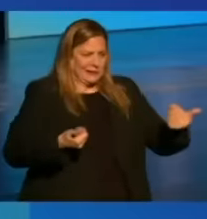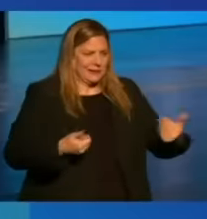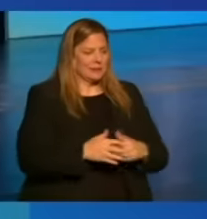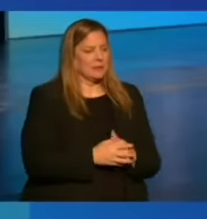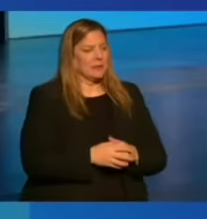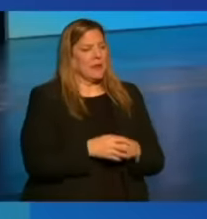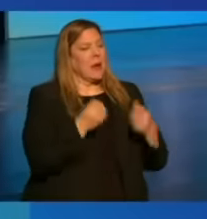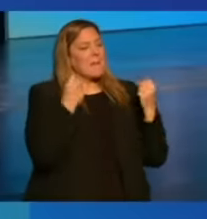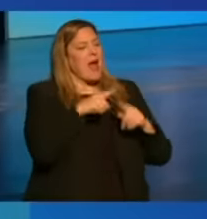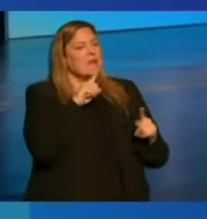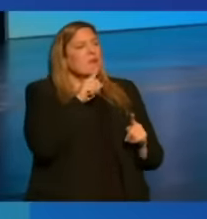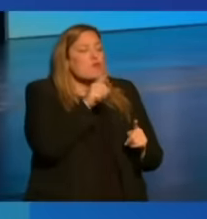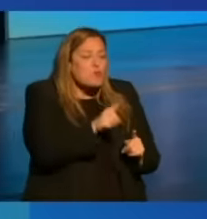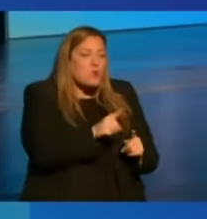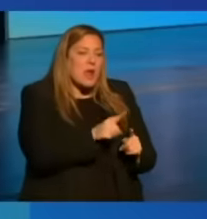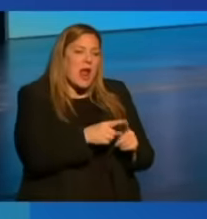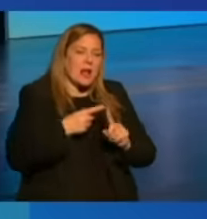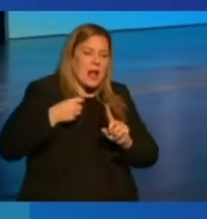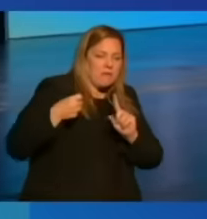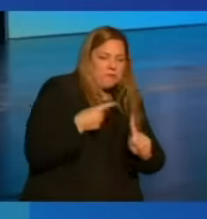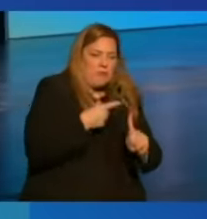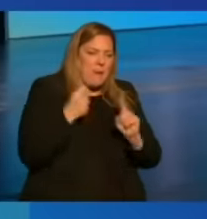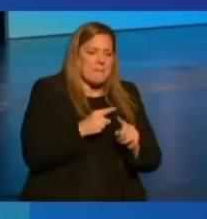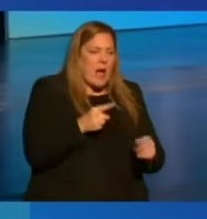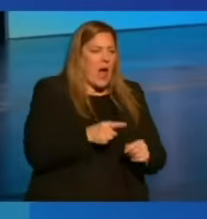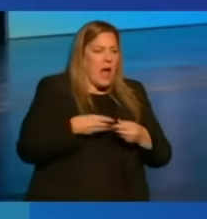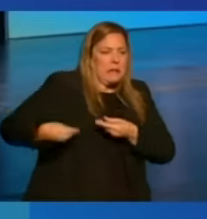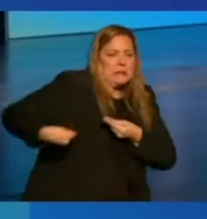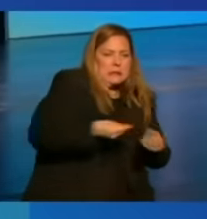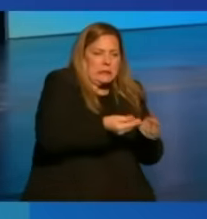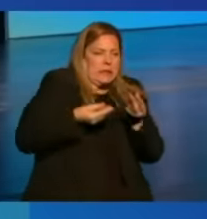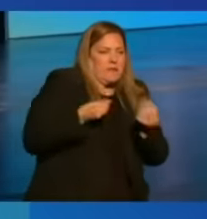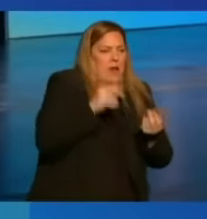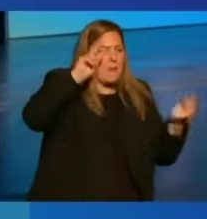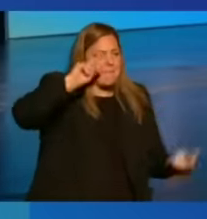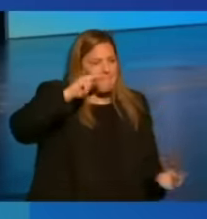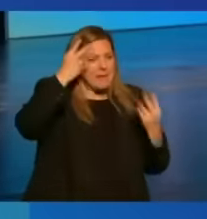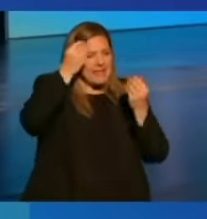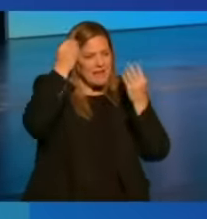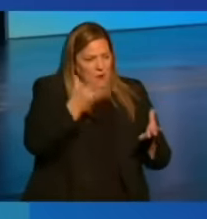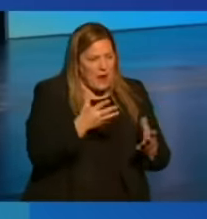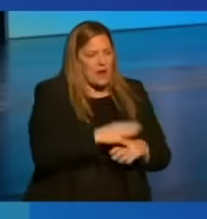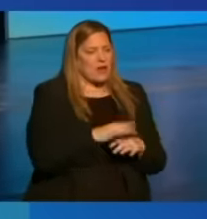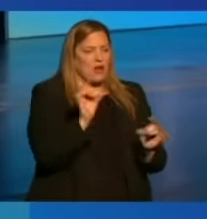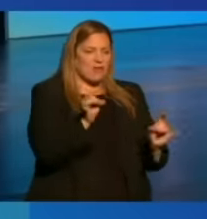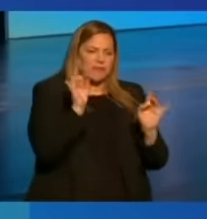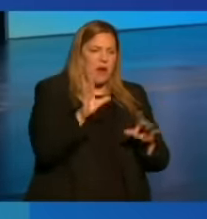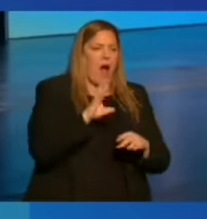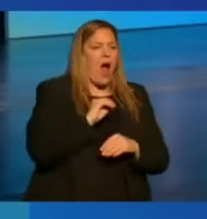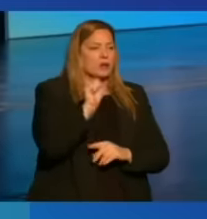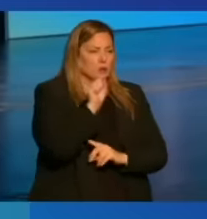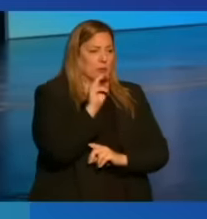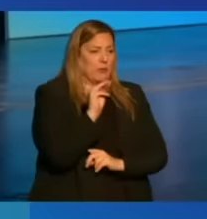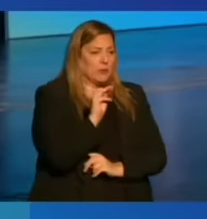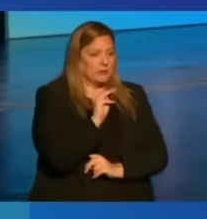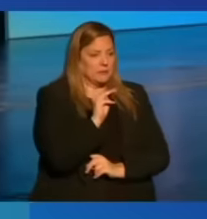a lot of it fueled by a steady stream of misinformation and bile on social media.